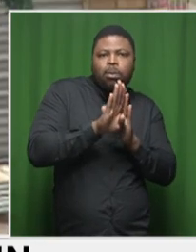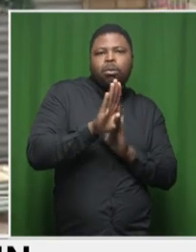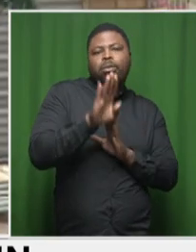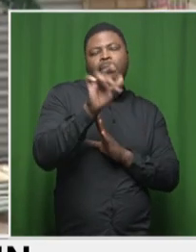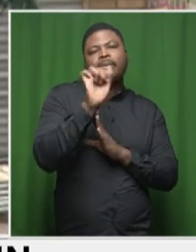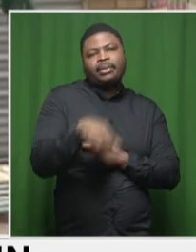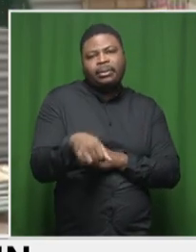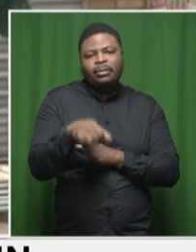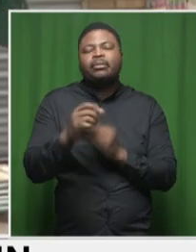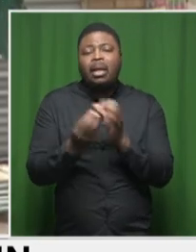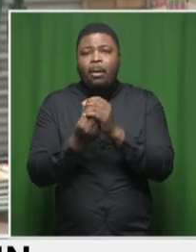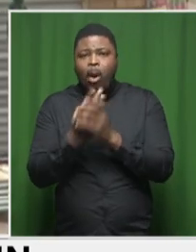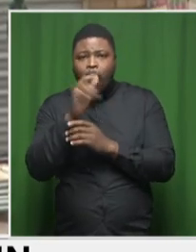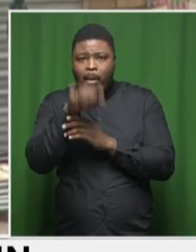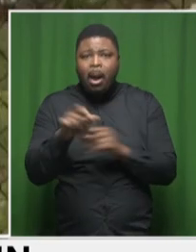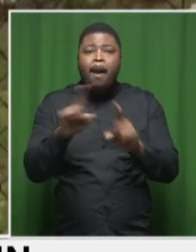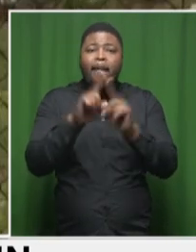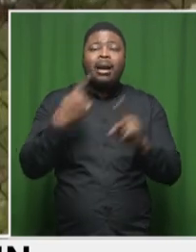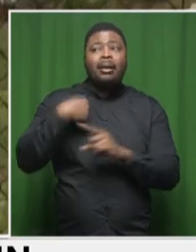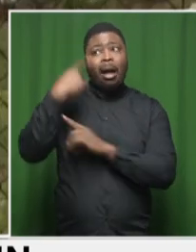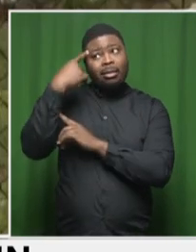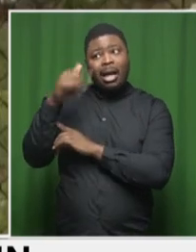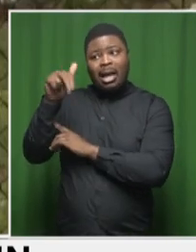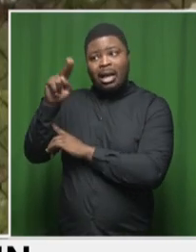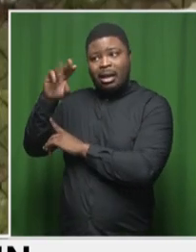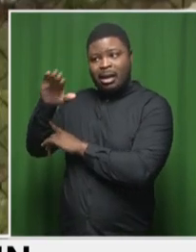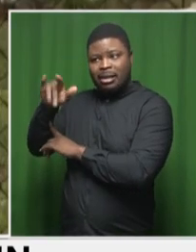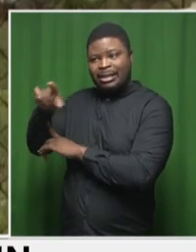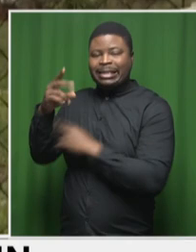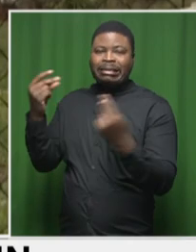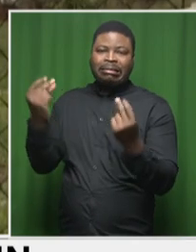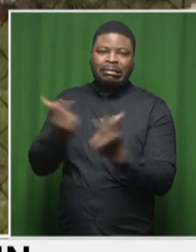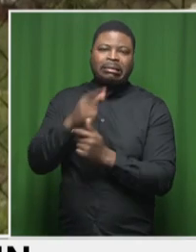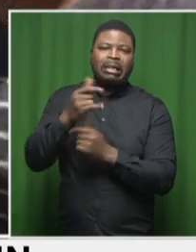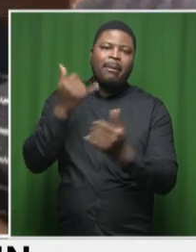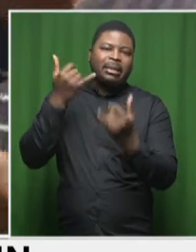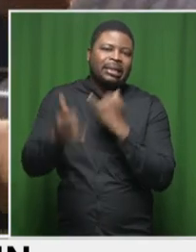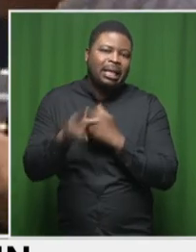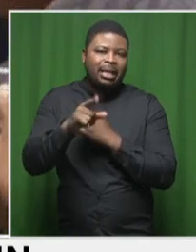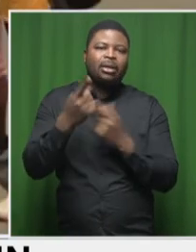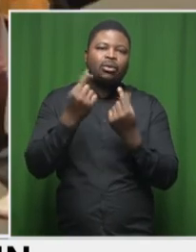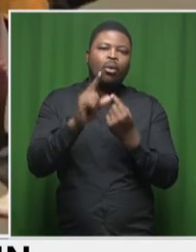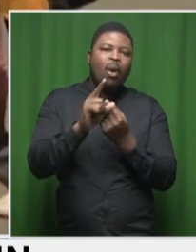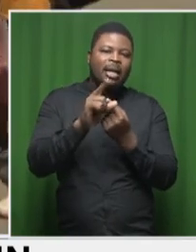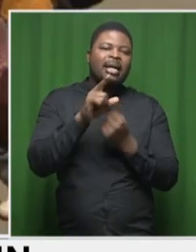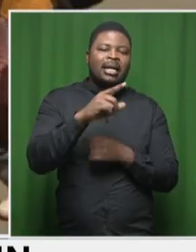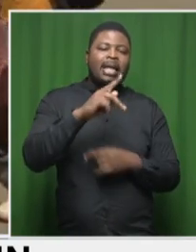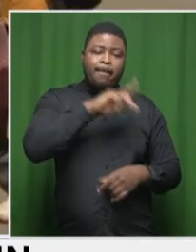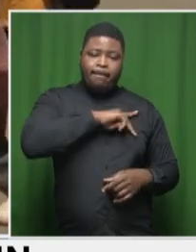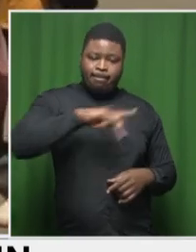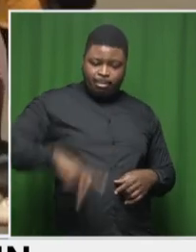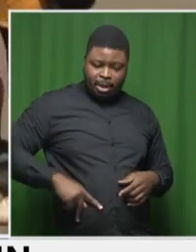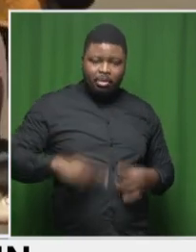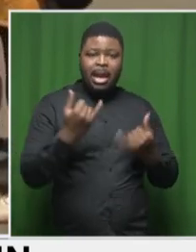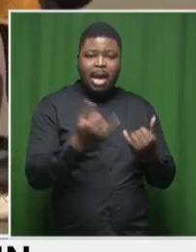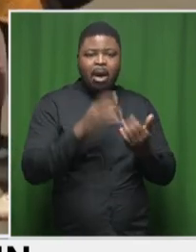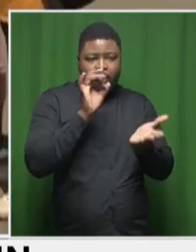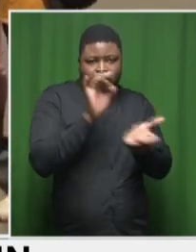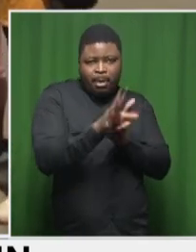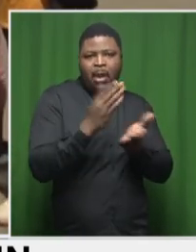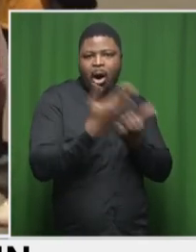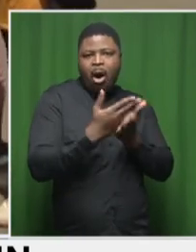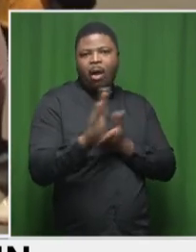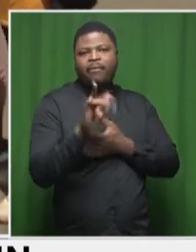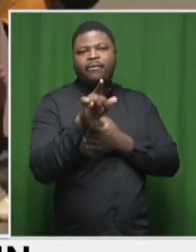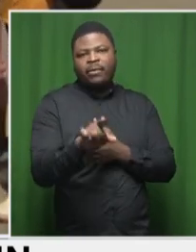strongly believe that the ANC made a mistake by removing the premier at this stage. I mean, it was a couple of months away